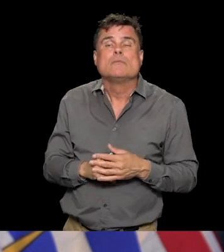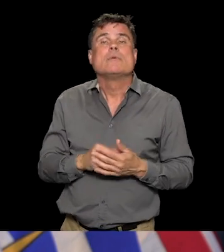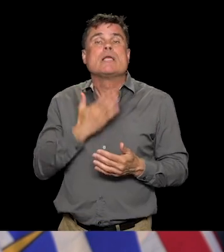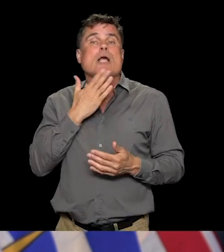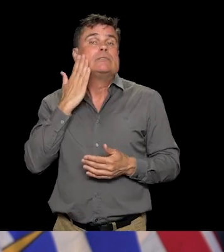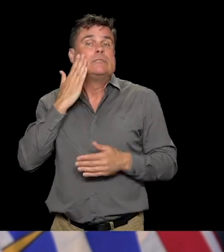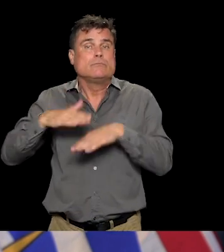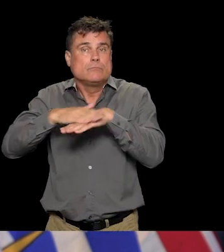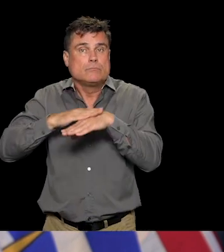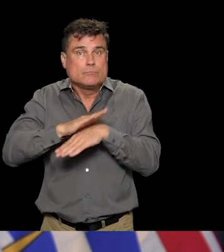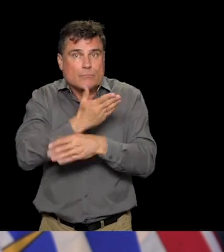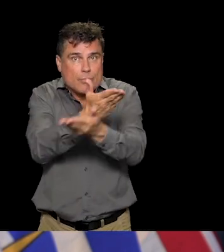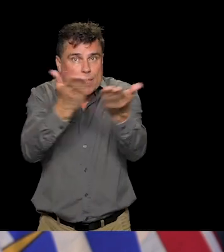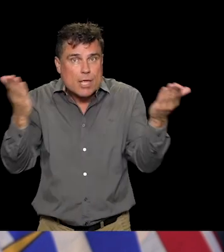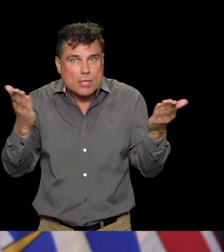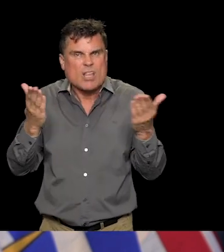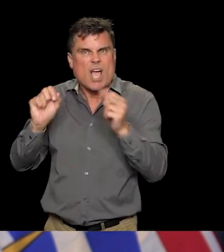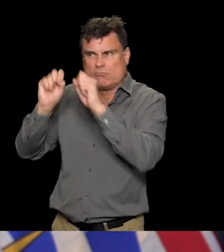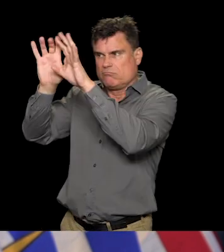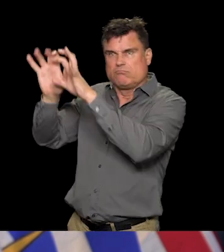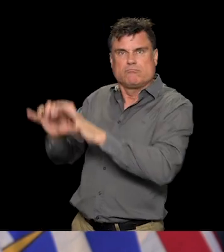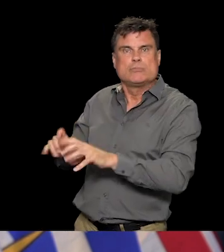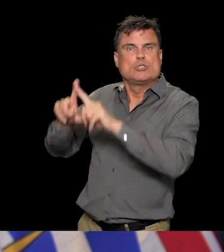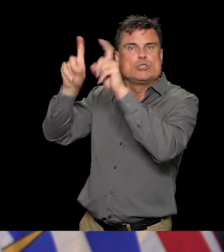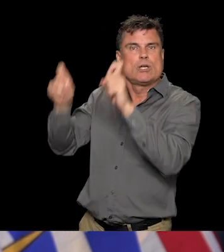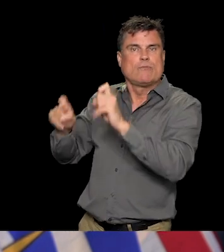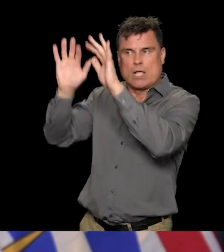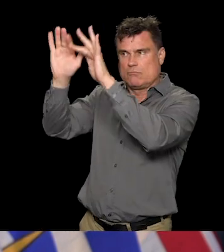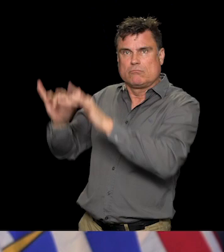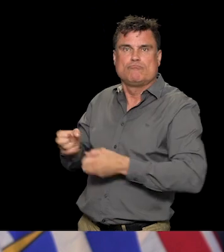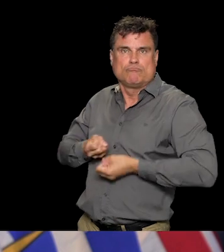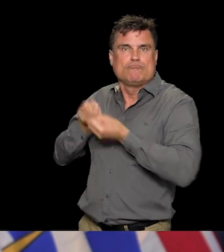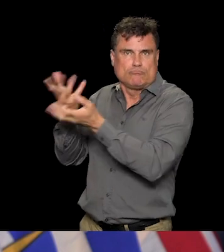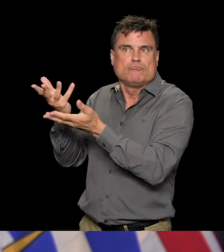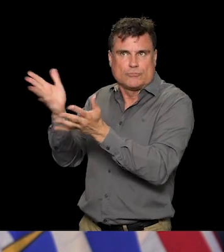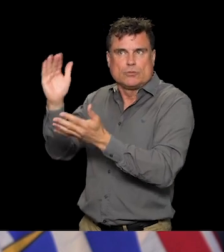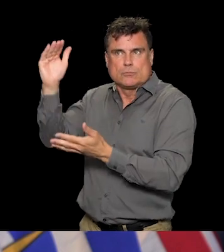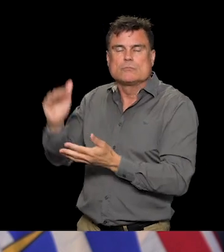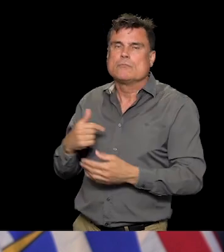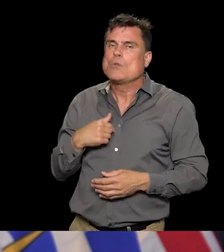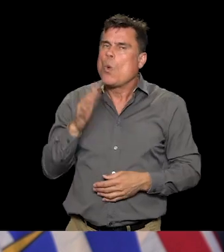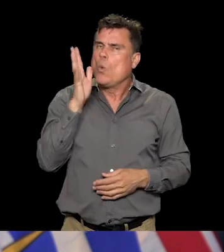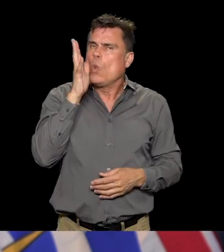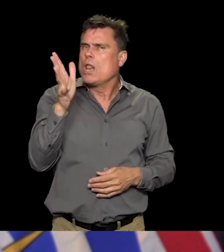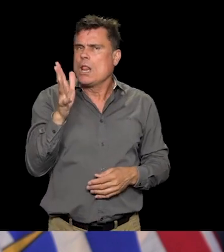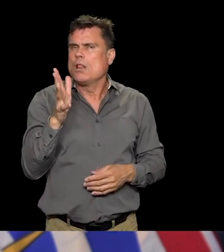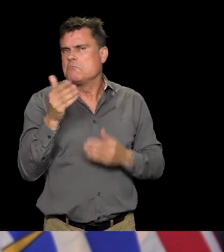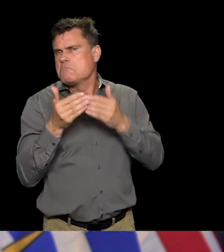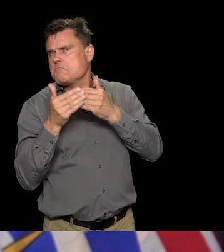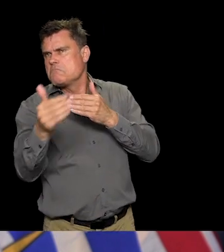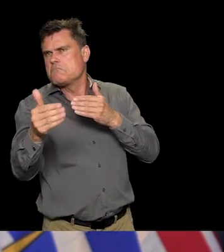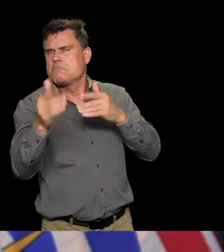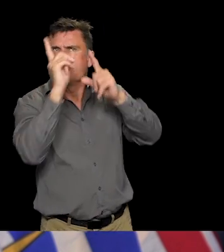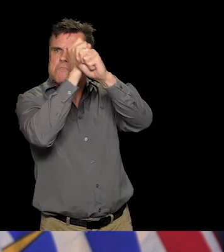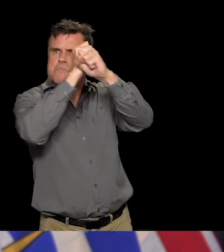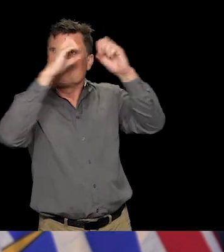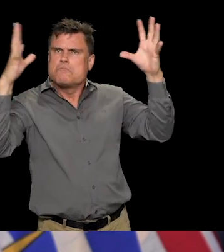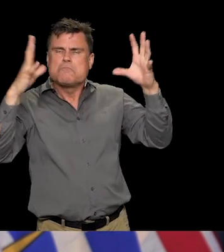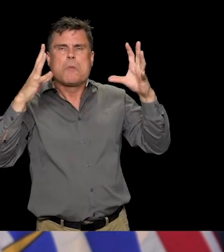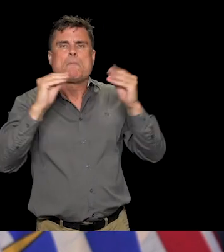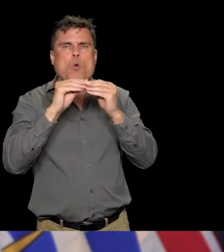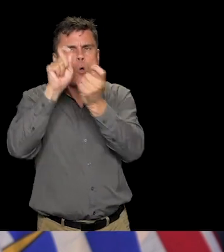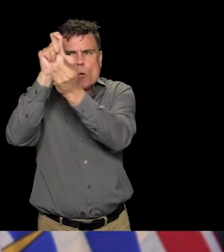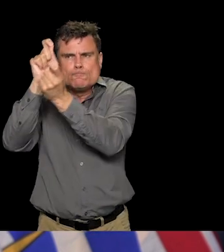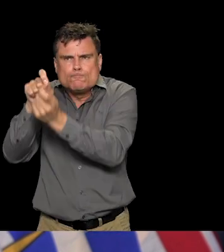very important disaggregated information by race, by ethnicity, by community, by socioeconomic status because that